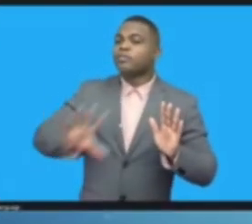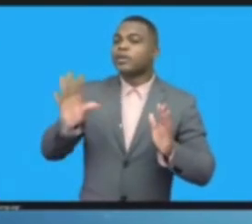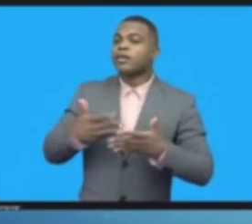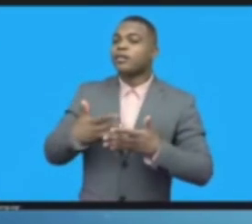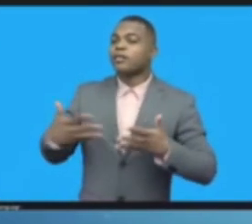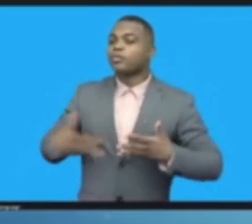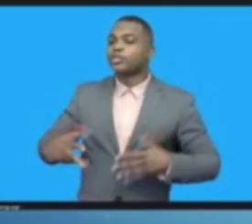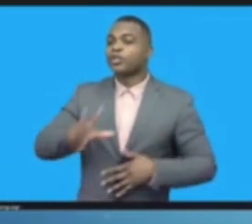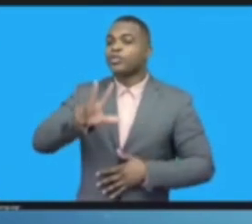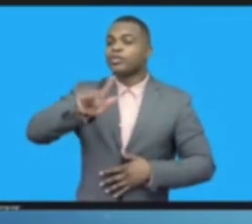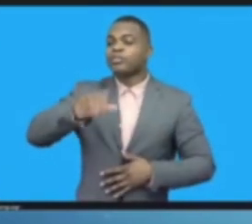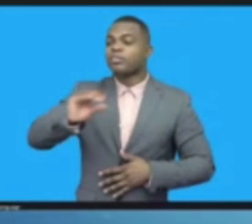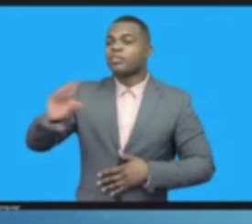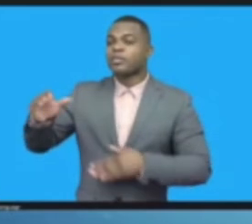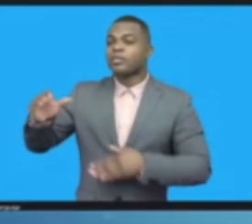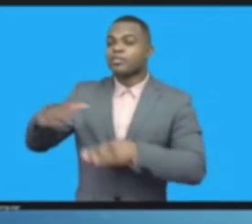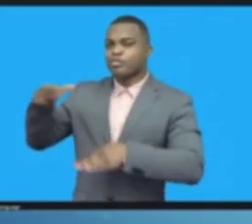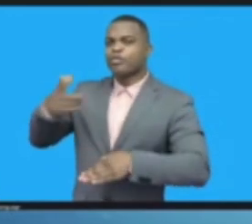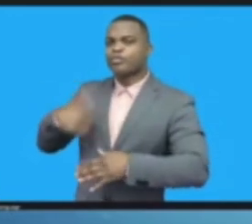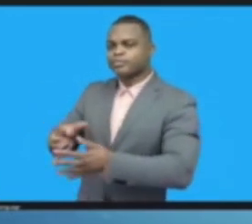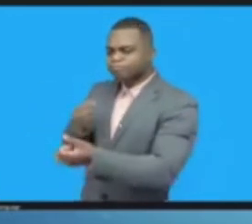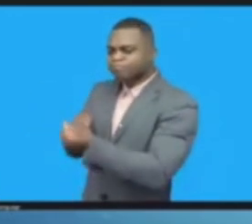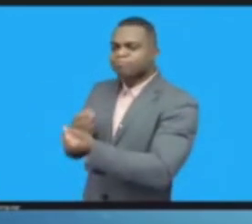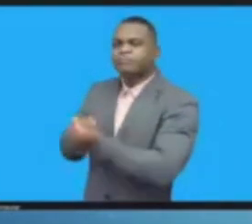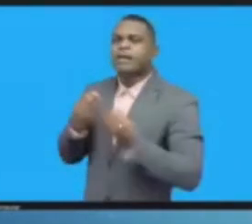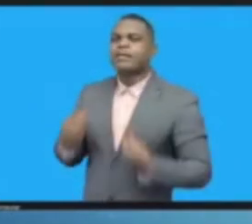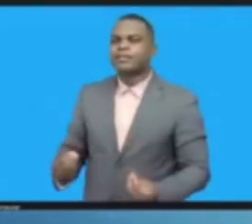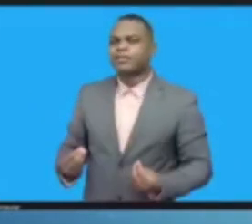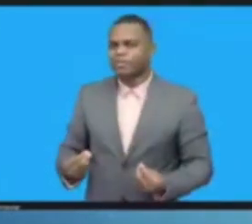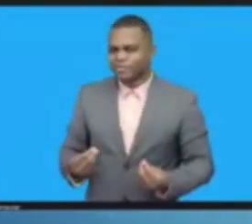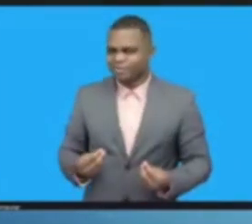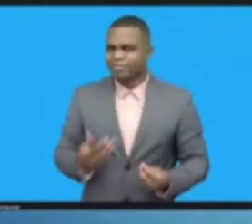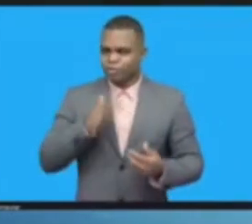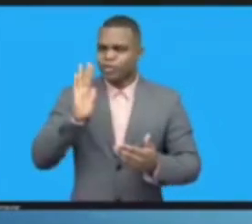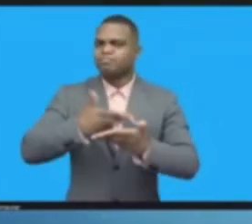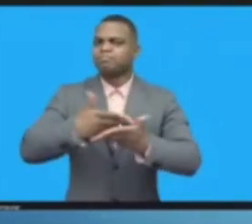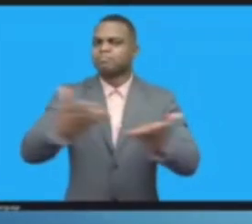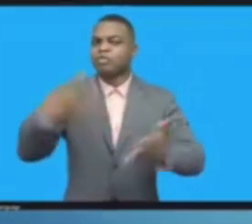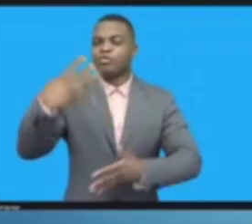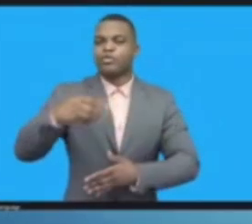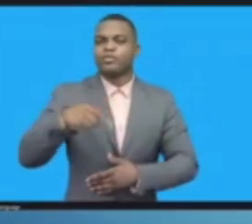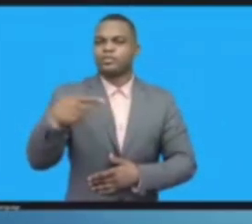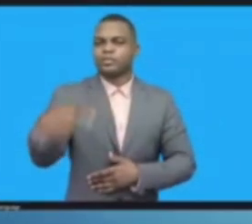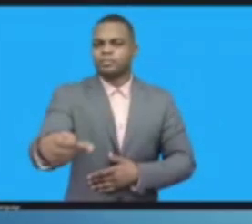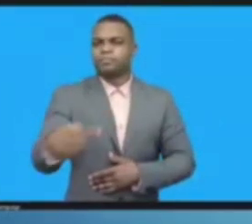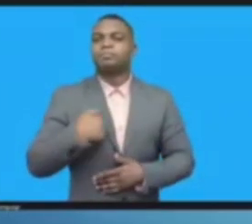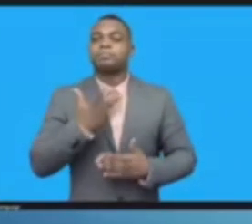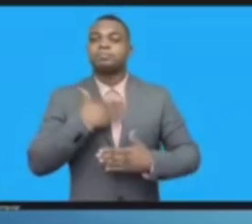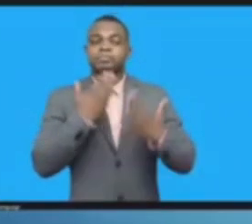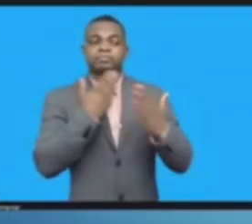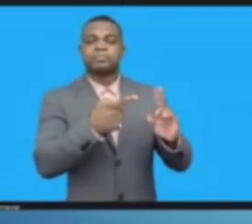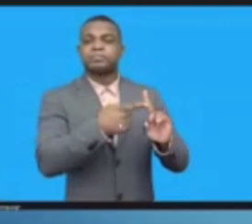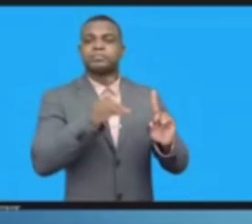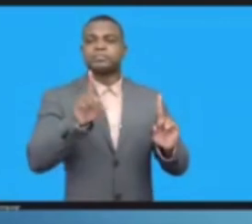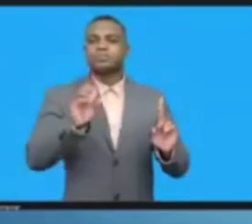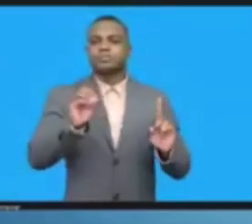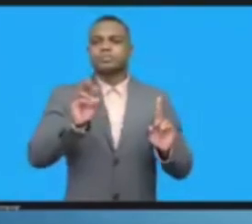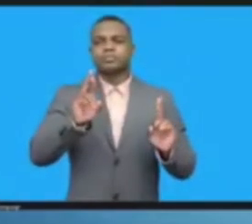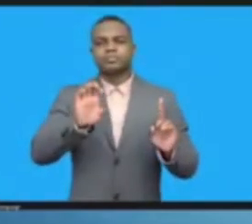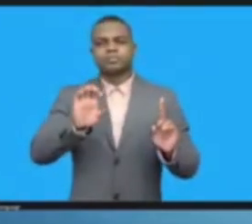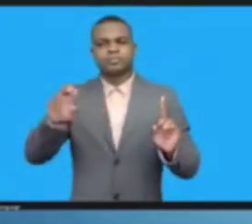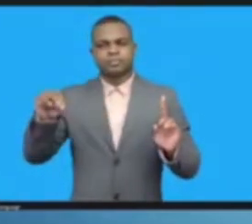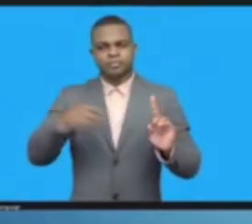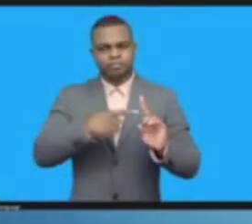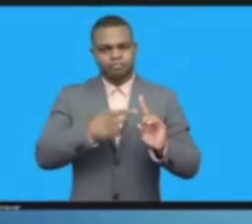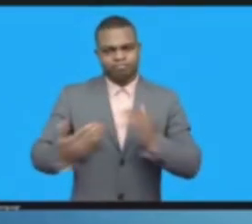together that we're building the first, or I had built, the first, what we call the IMRS cluster, which you don't really